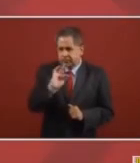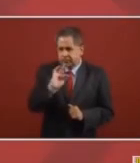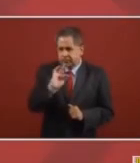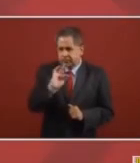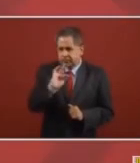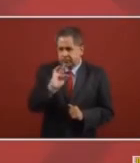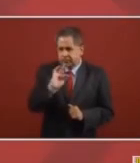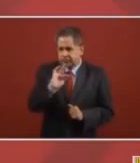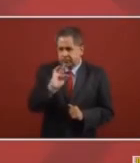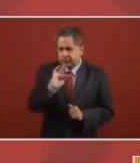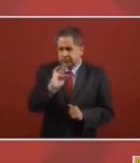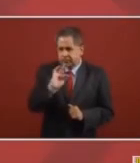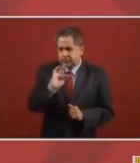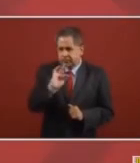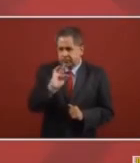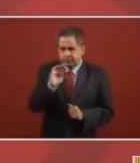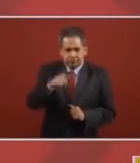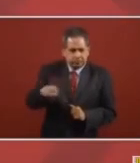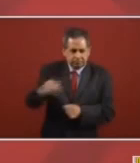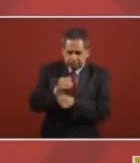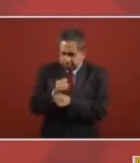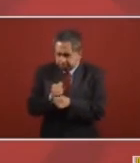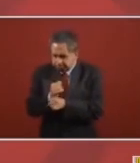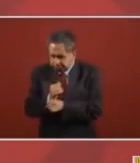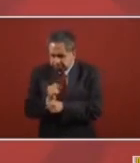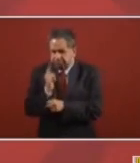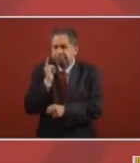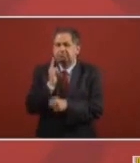And if you want to investigate it.